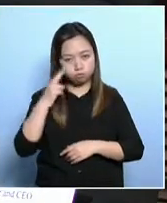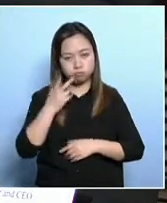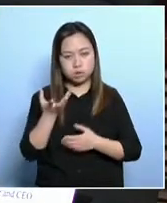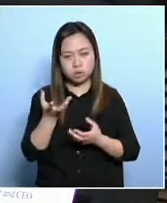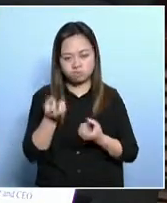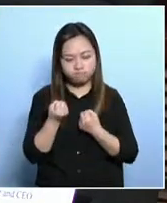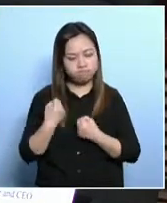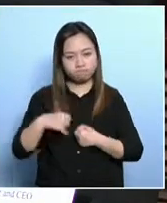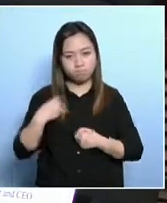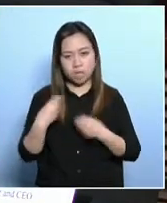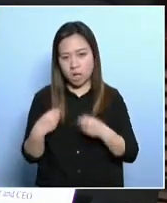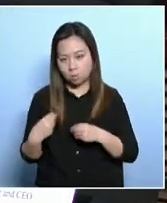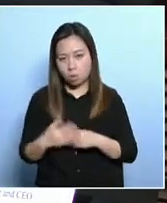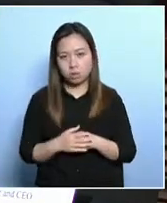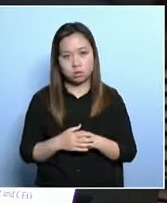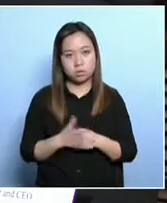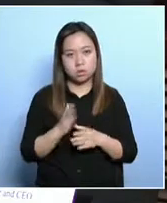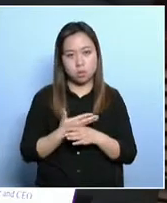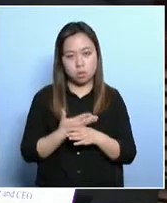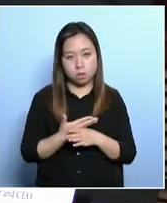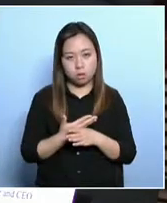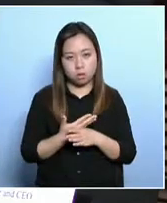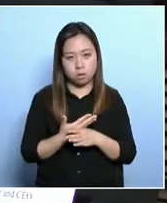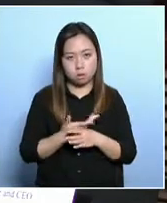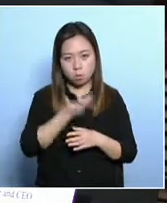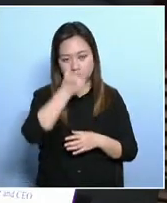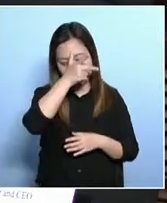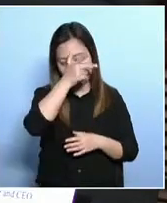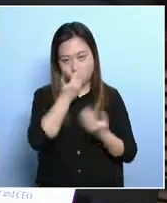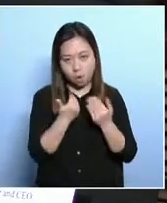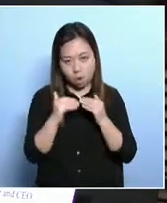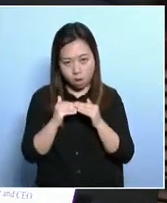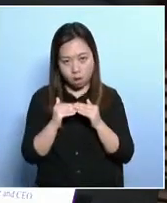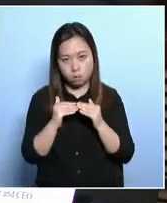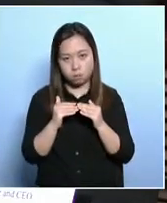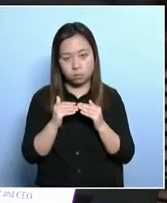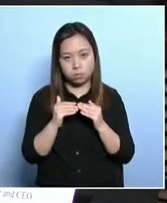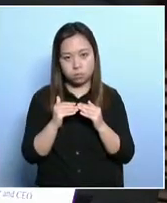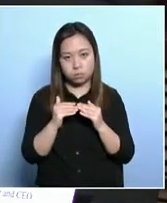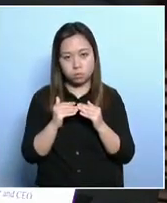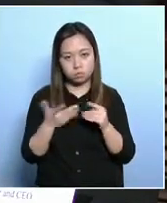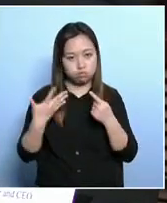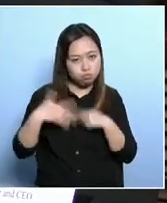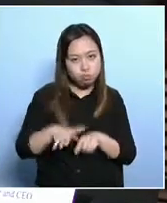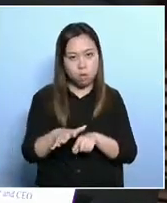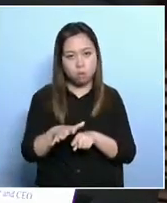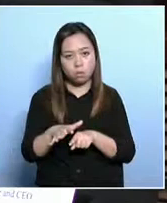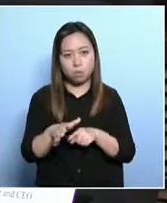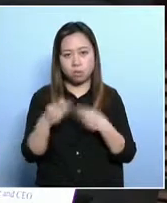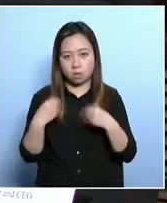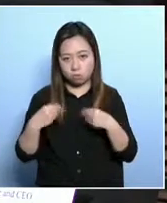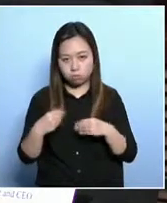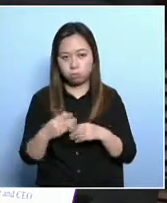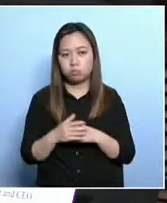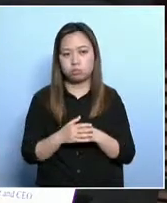schools in Hong Kong operate in CMI. The only EMI special school is a private school,